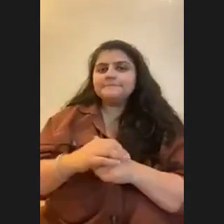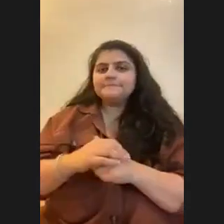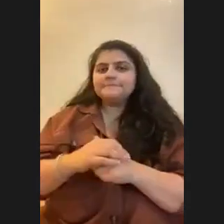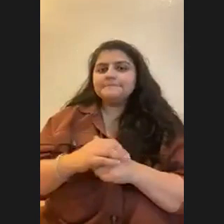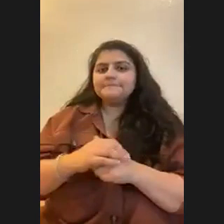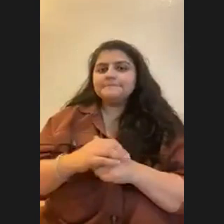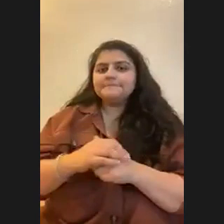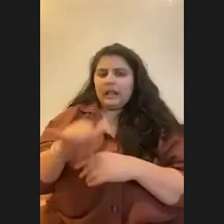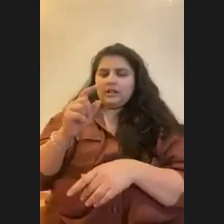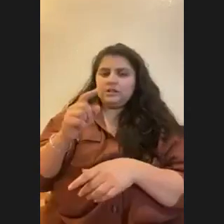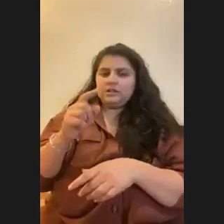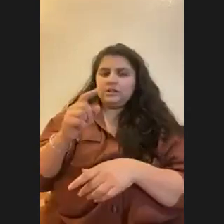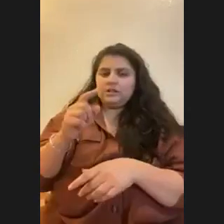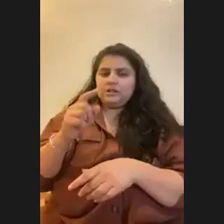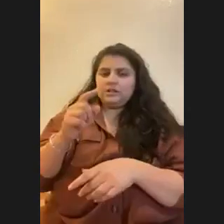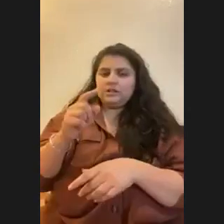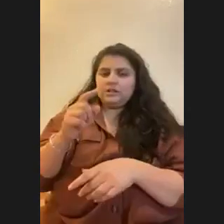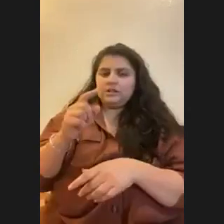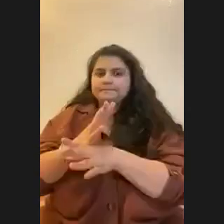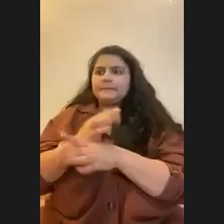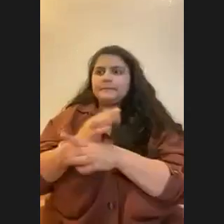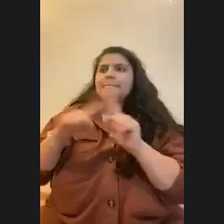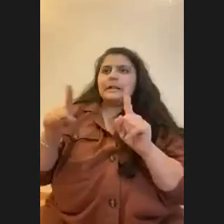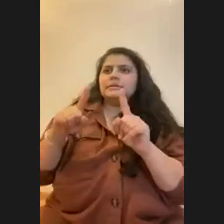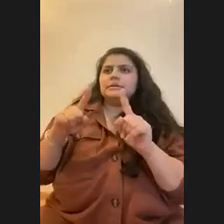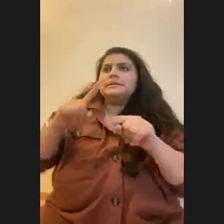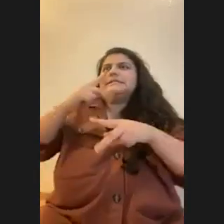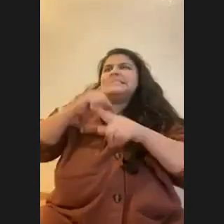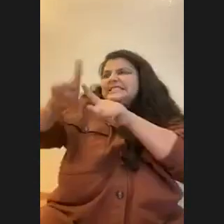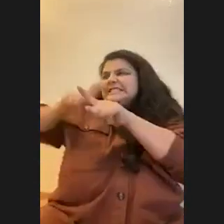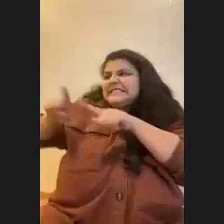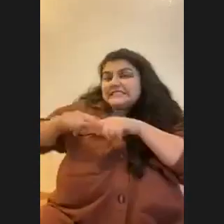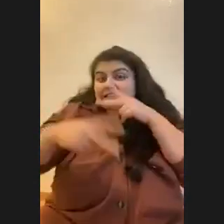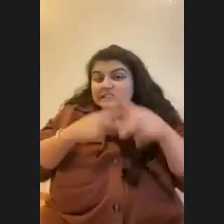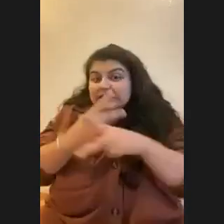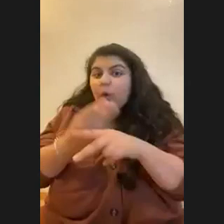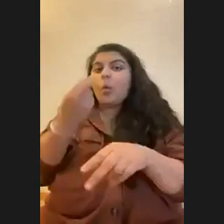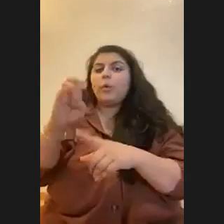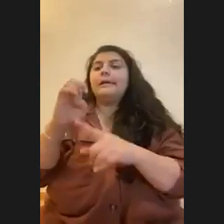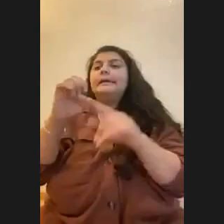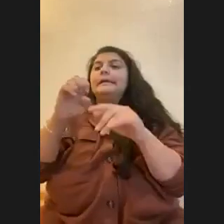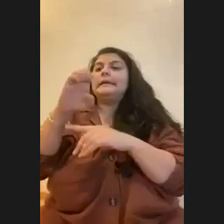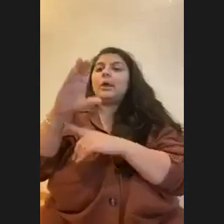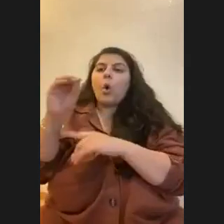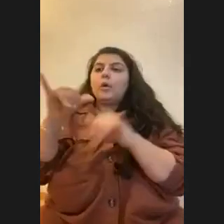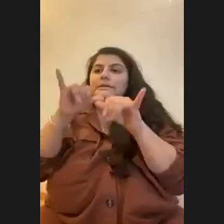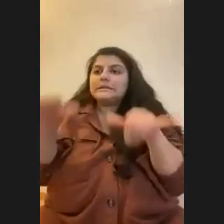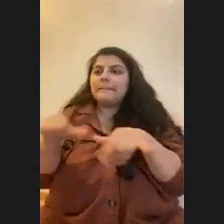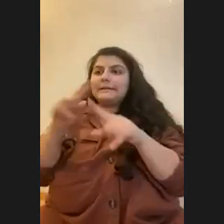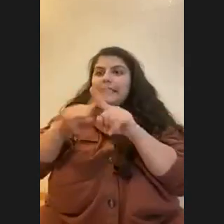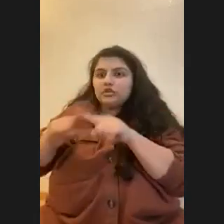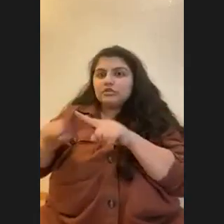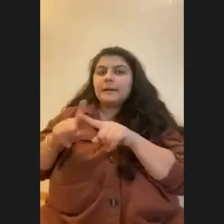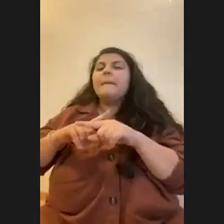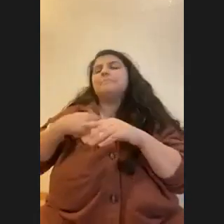of species diversity or in terms of like ecosystem diversity, but I would say in terms of coral coverage, it's, I would